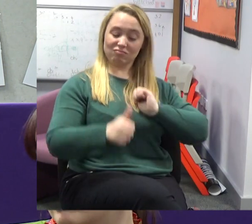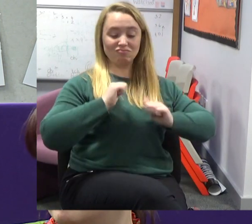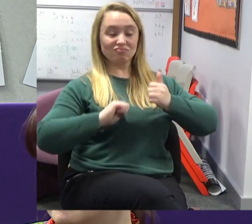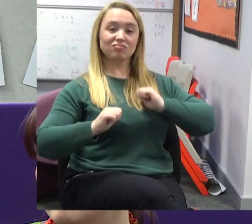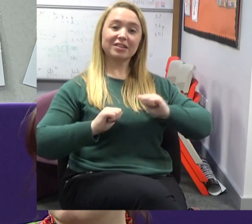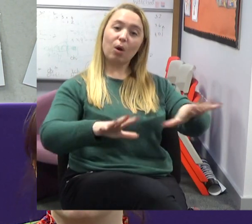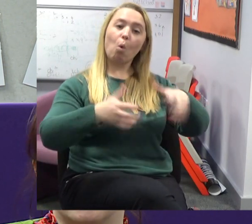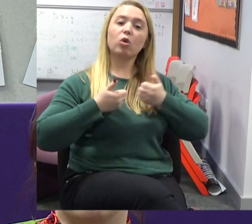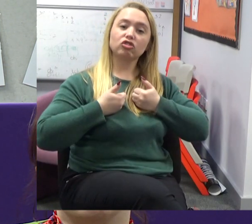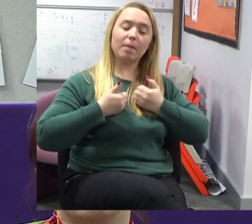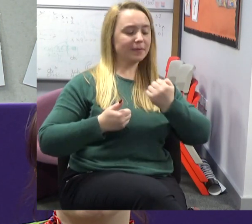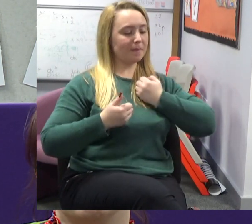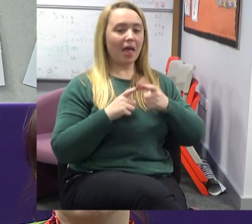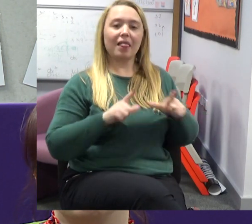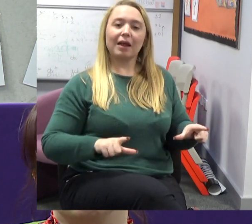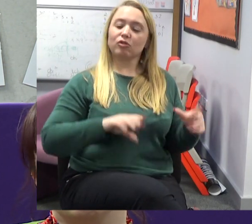others to it.